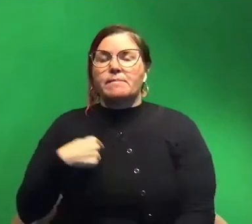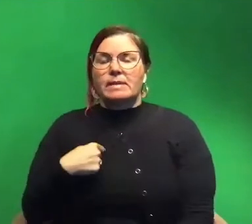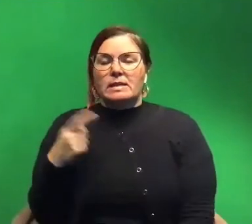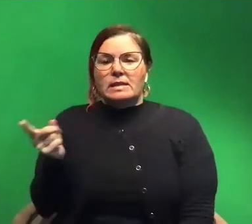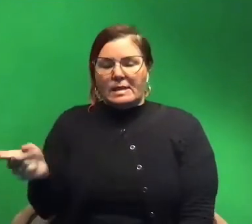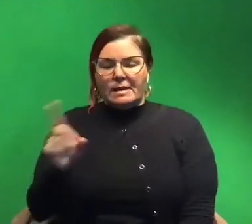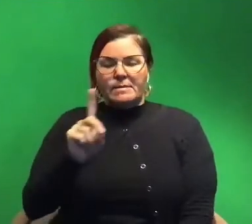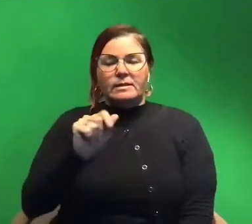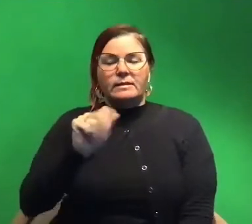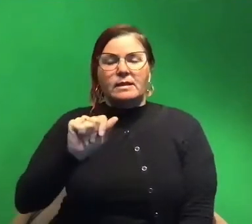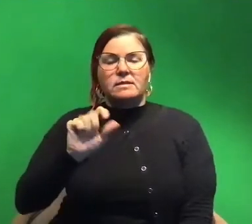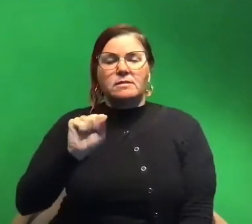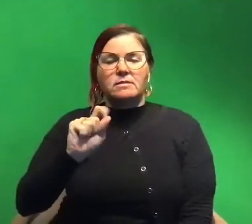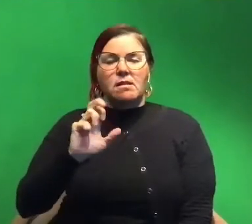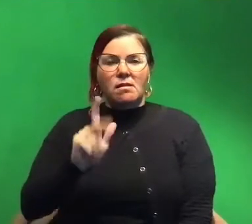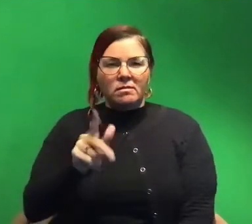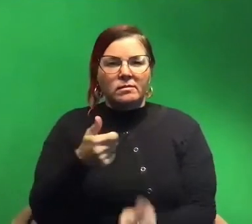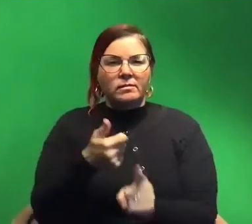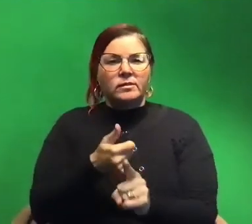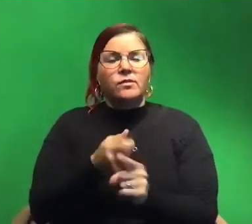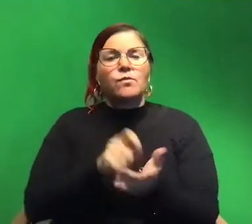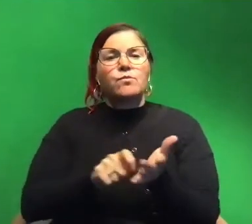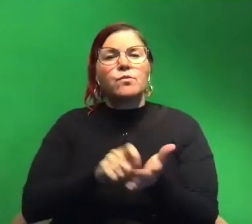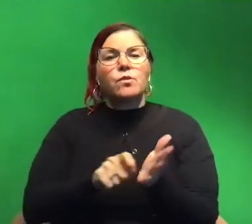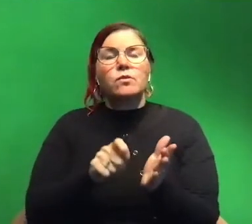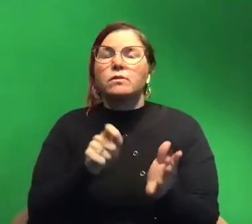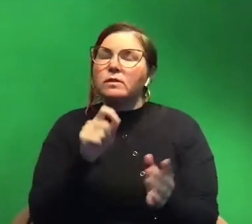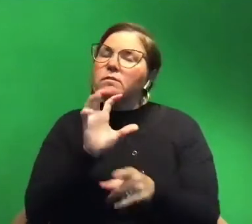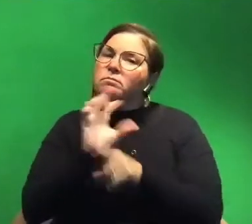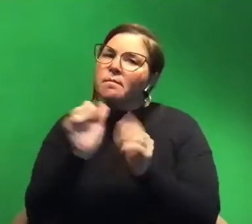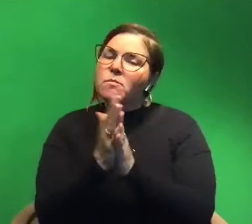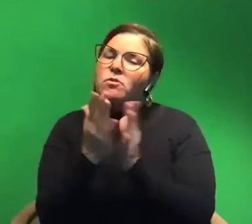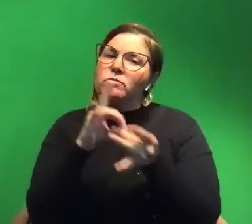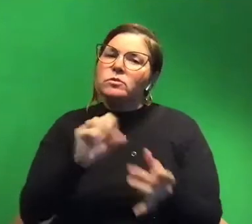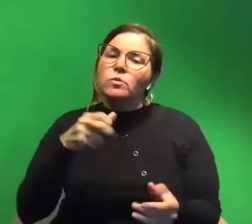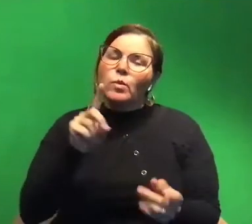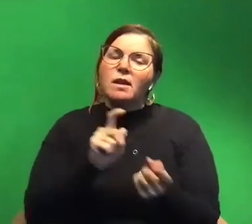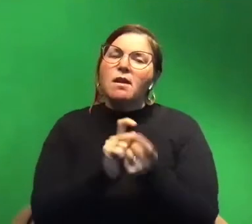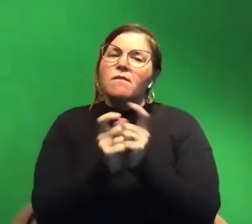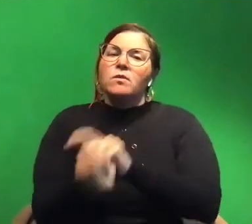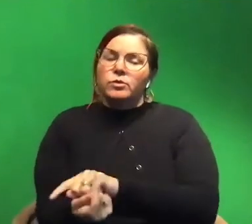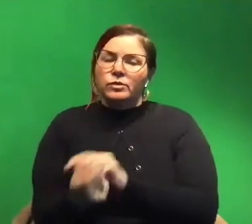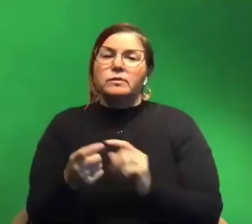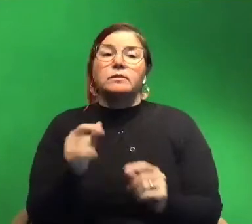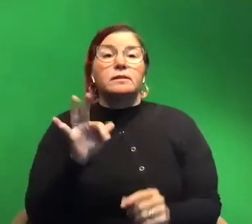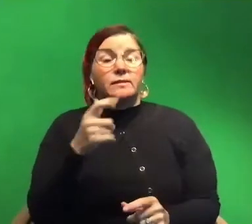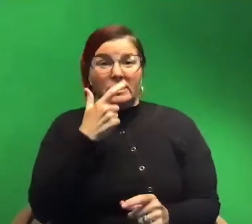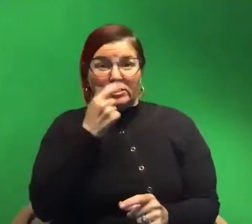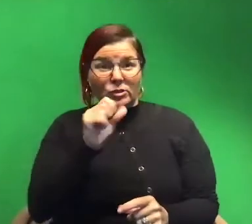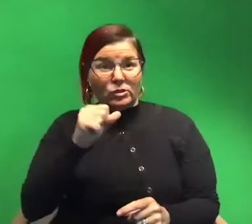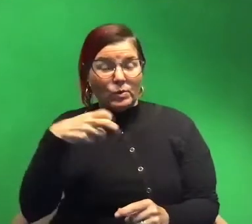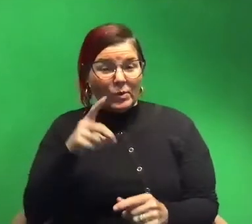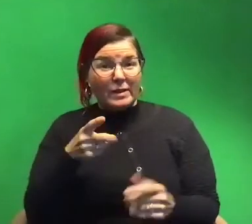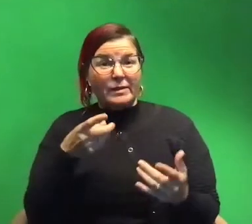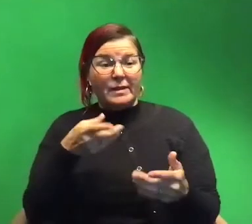Dana Stock, who wrote a phenomenal book about squid evolution that if you're interested in squid after this